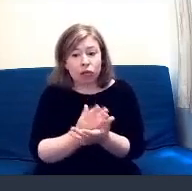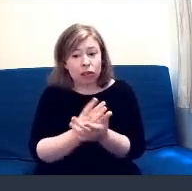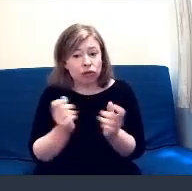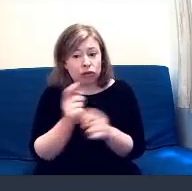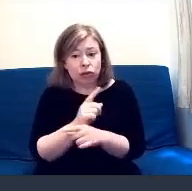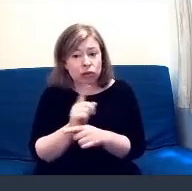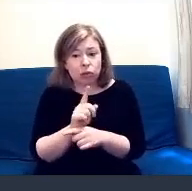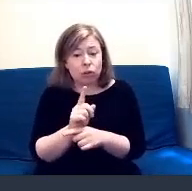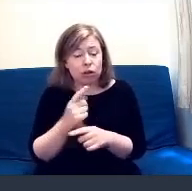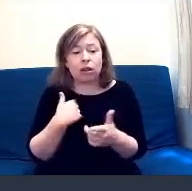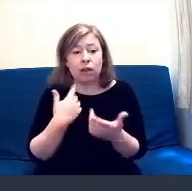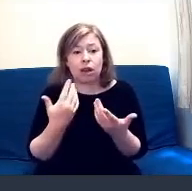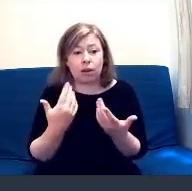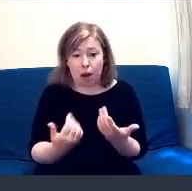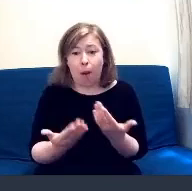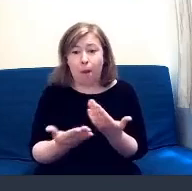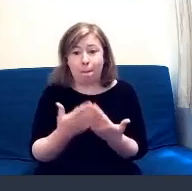we've created different ways of engaging.